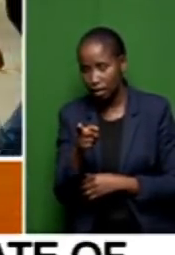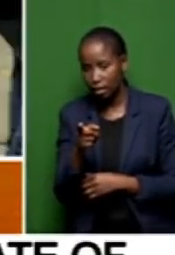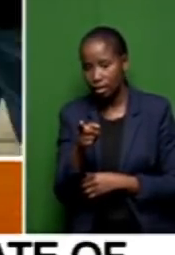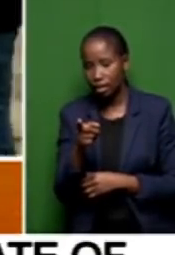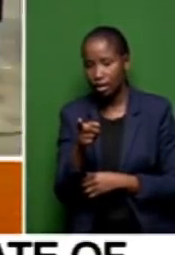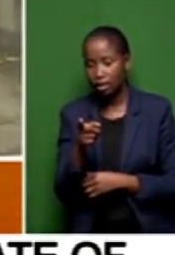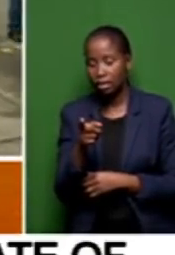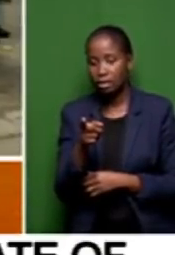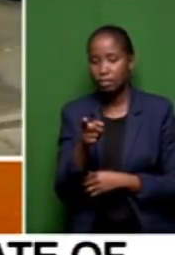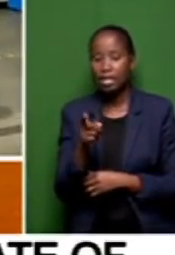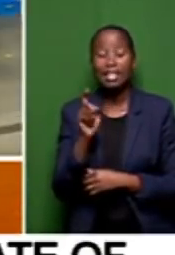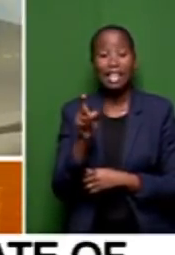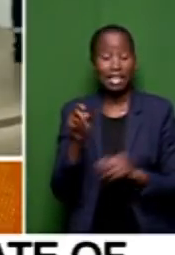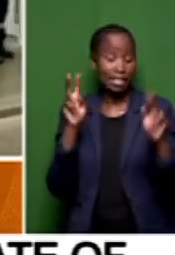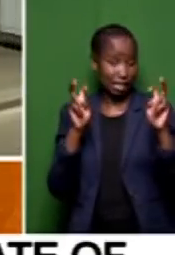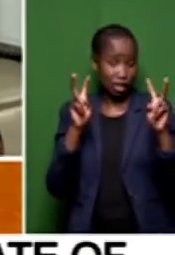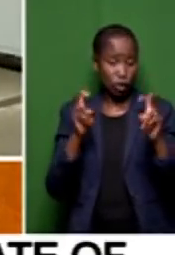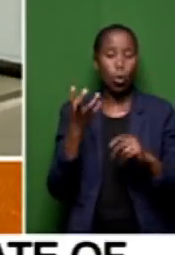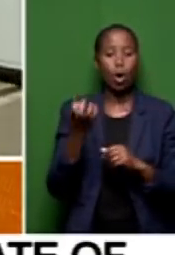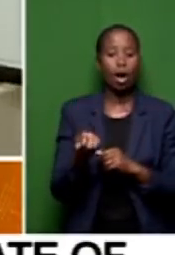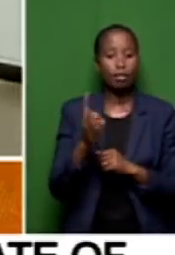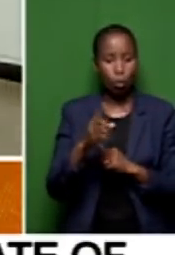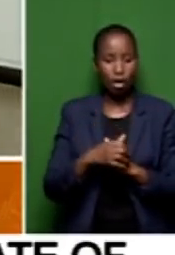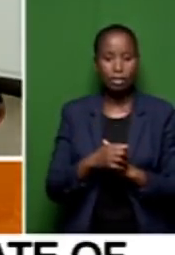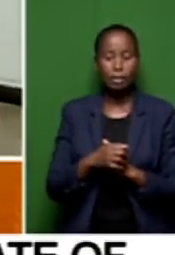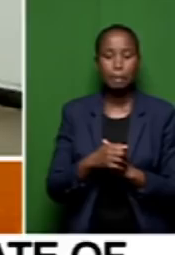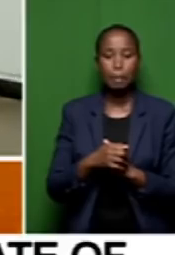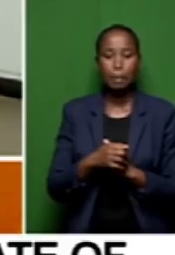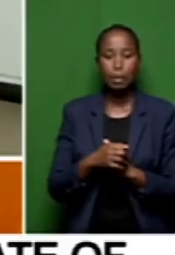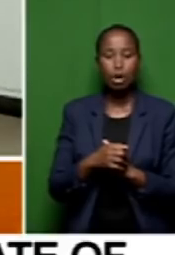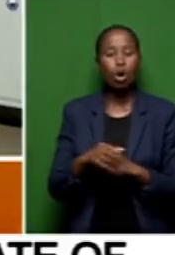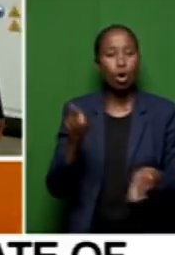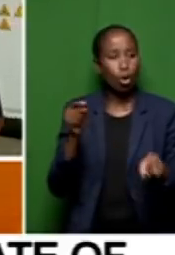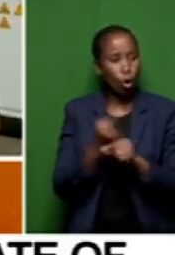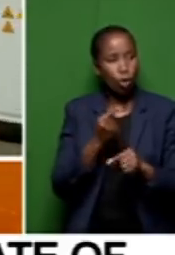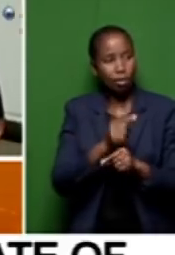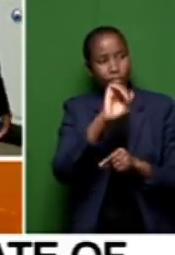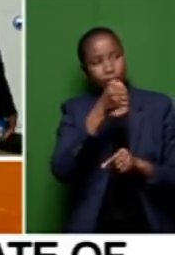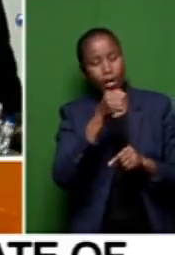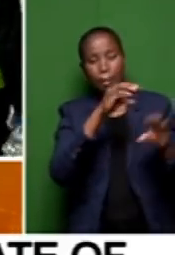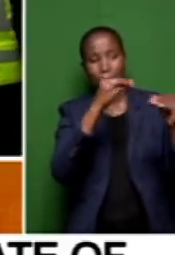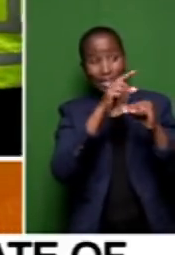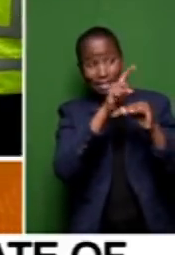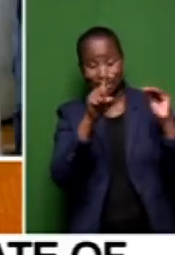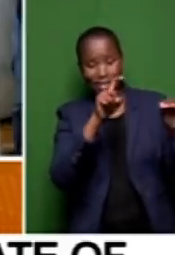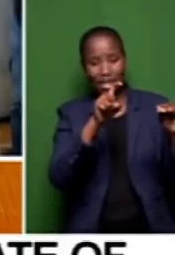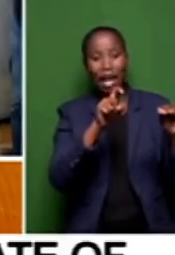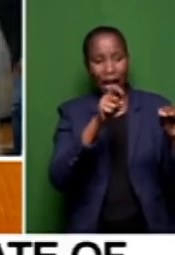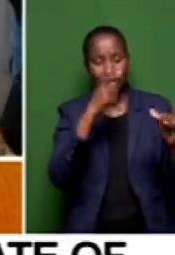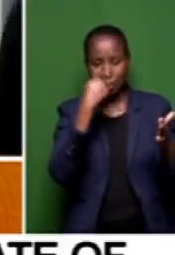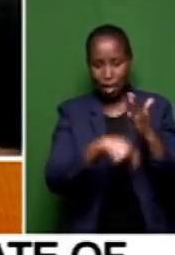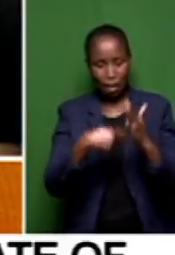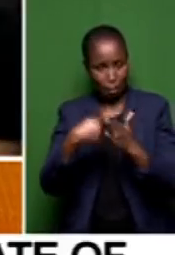is on the billing issue itself, we have erroneous billing going out to businesses, which is a deterrent for us in this metro.